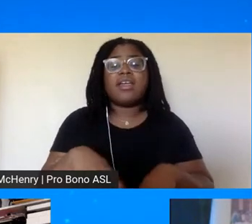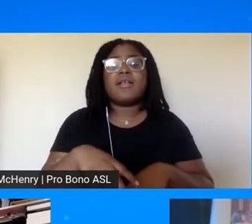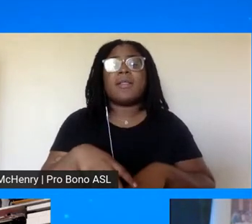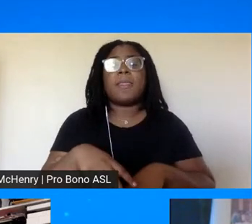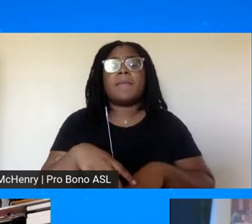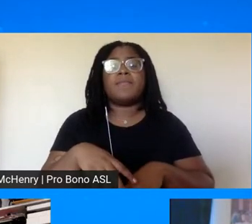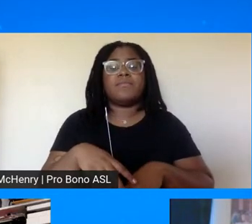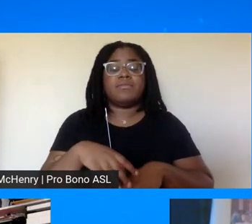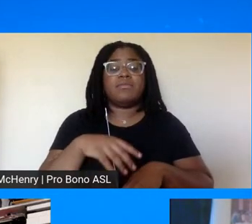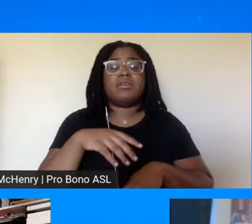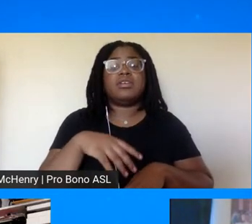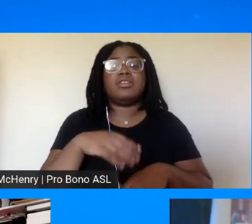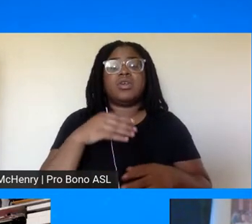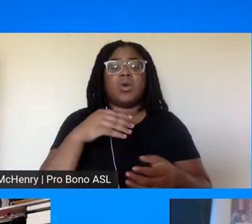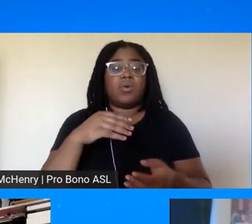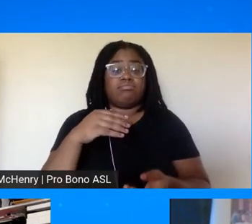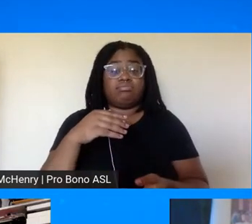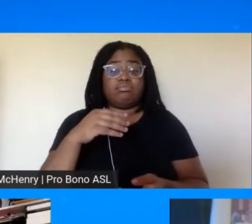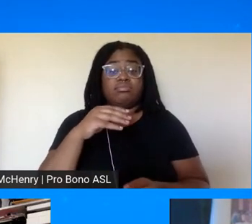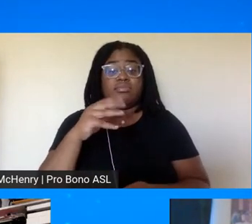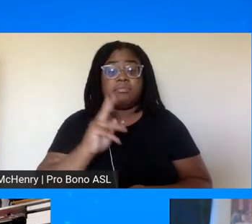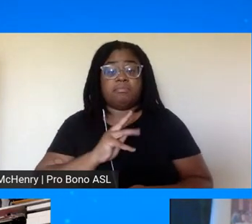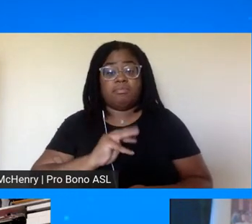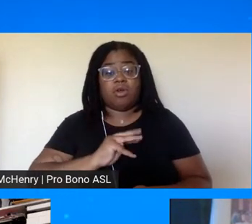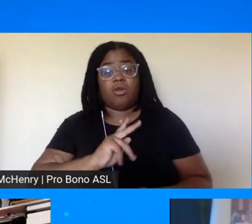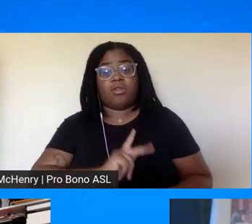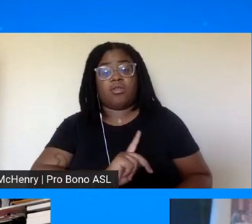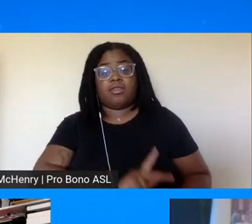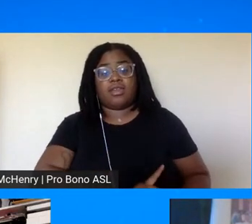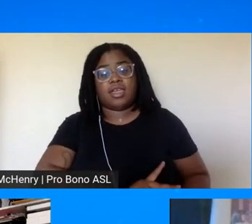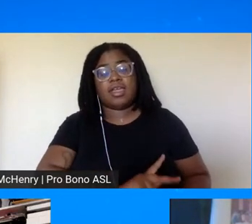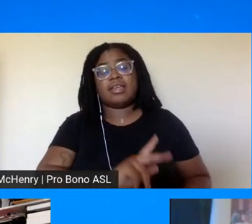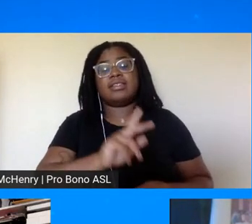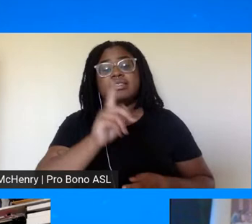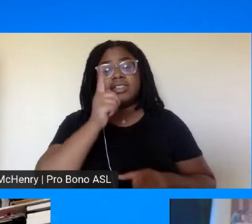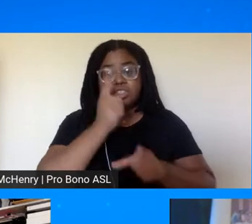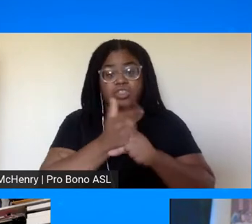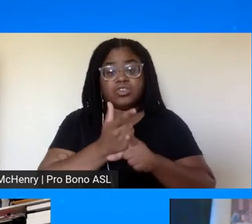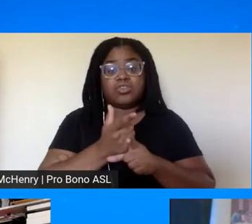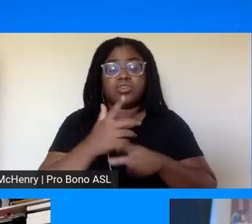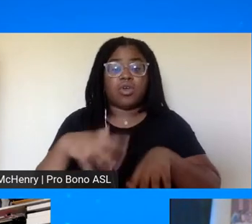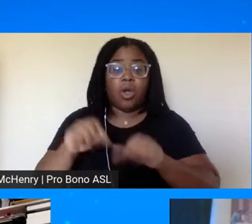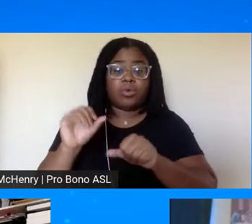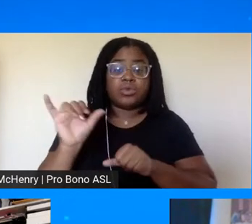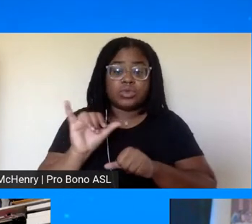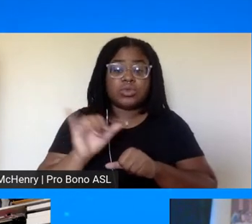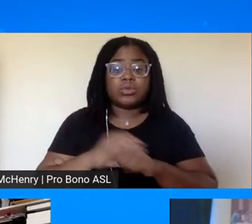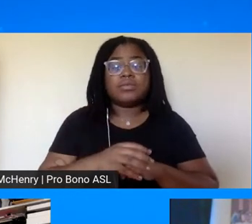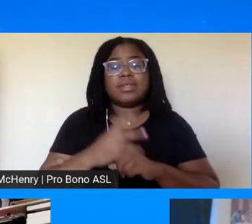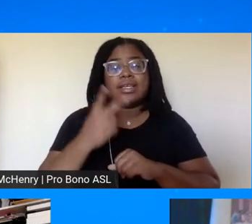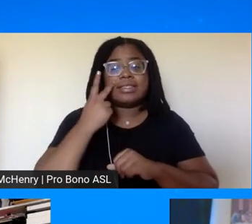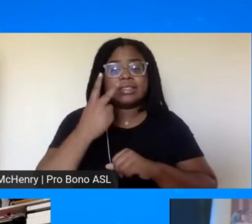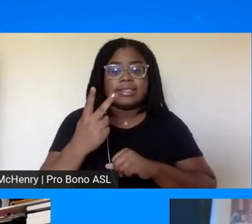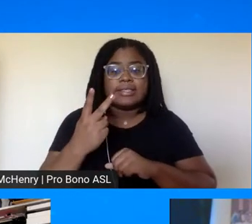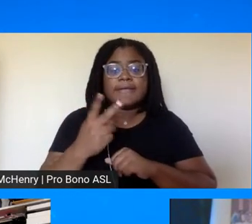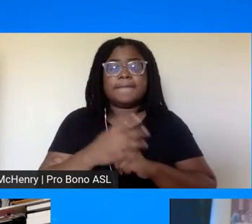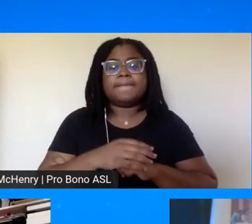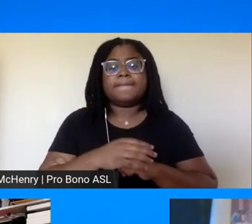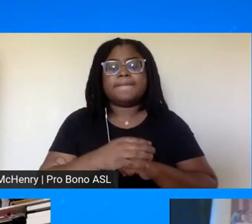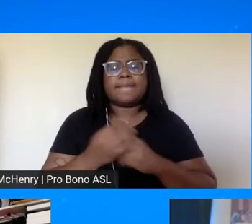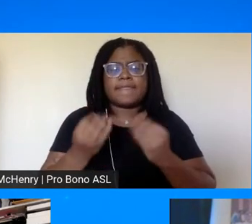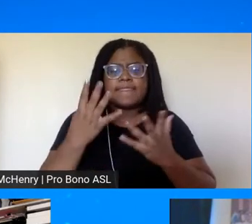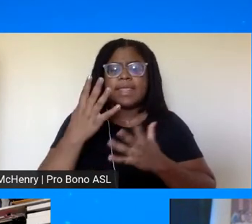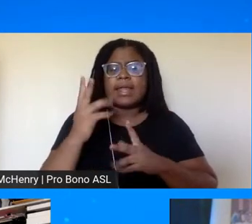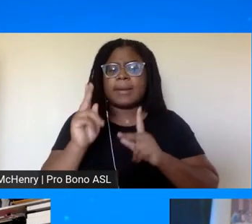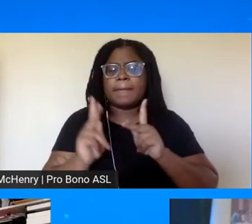dr king's sister so um i saw the resistance that uh some males in atlanta resented her for